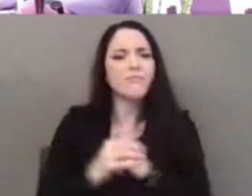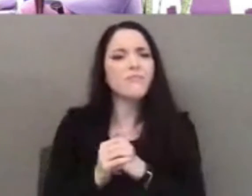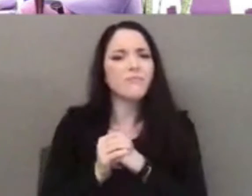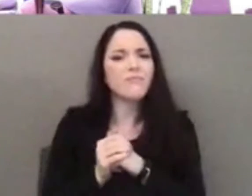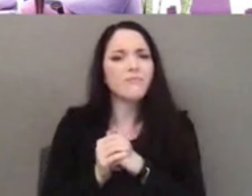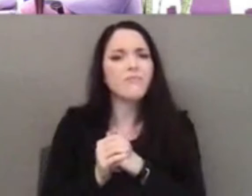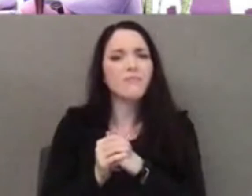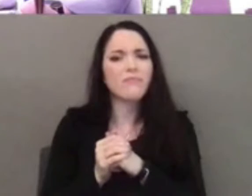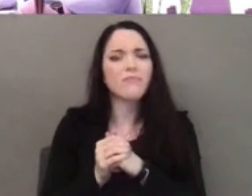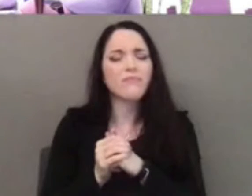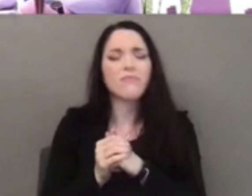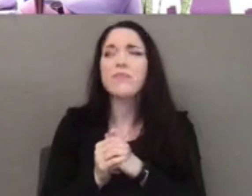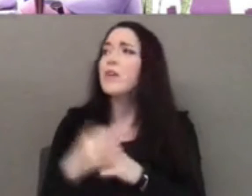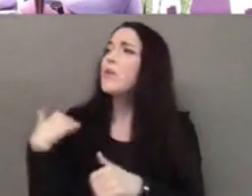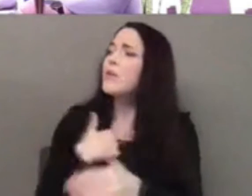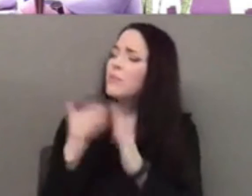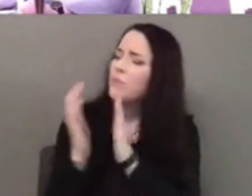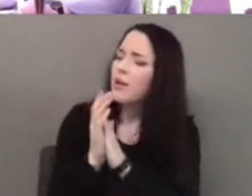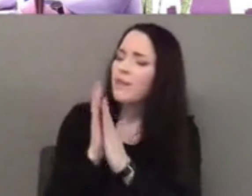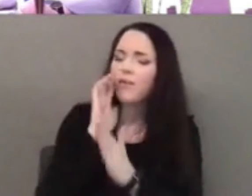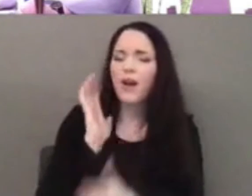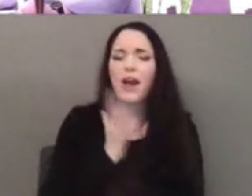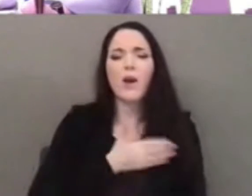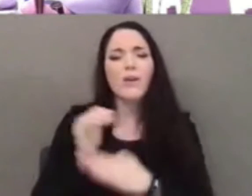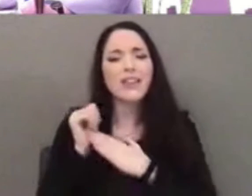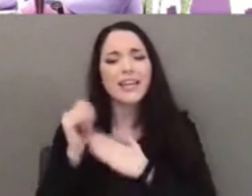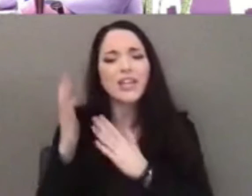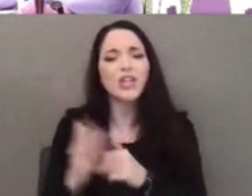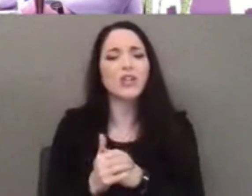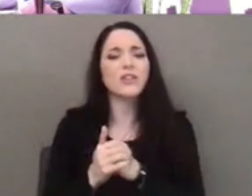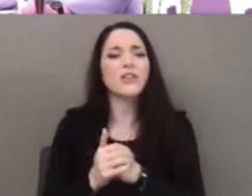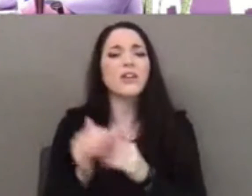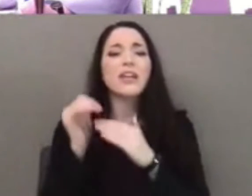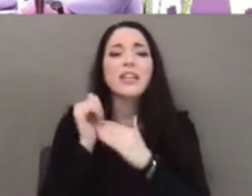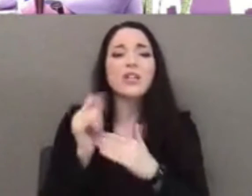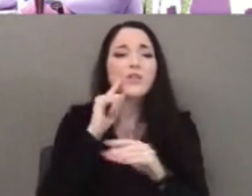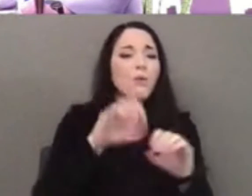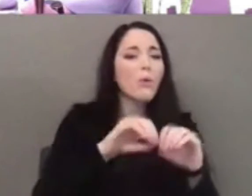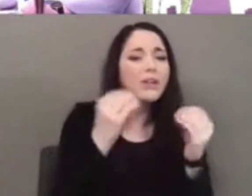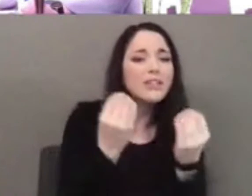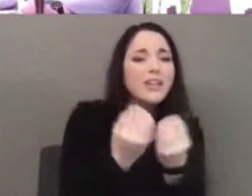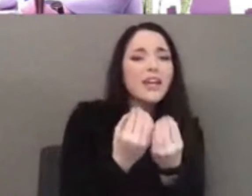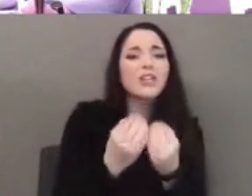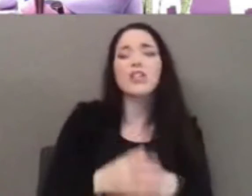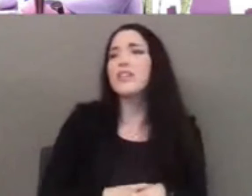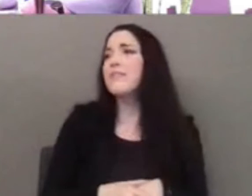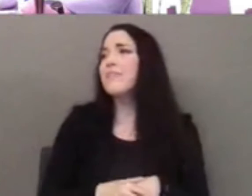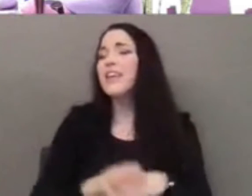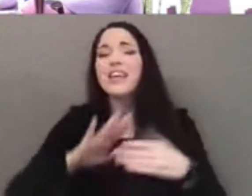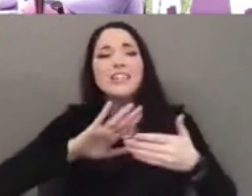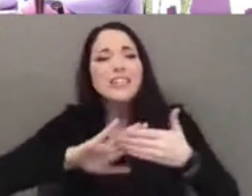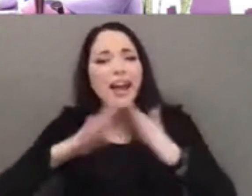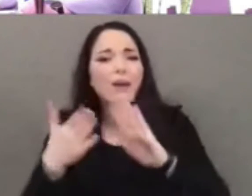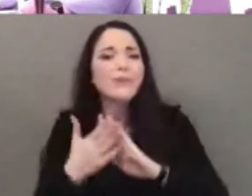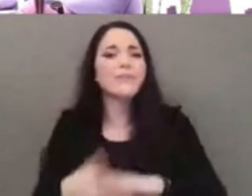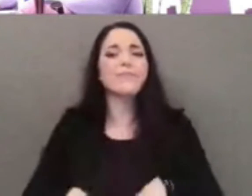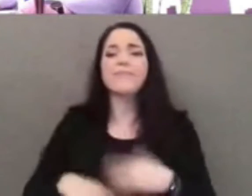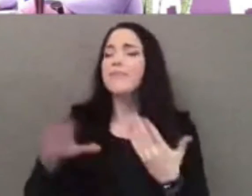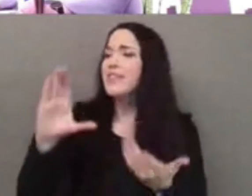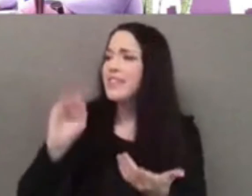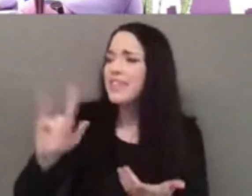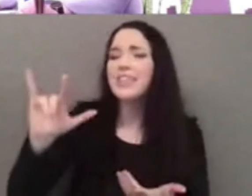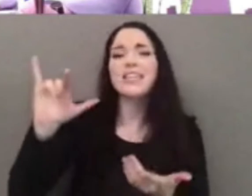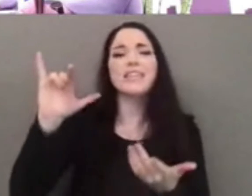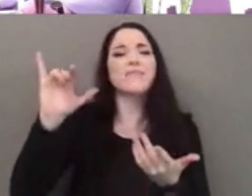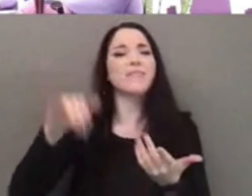Leaders of our organizations. Leaders of our churches. Leaders of our towns and cities. And our nations. Governments.